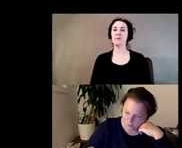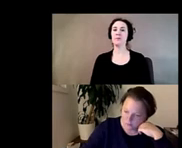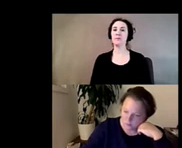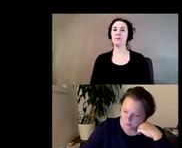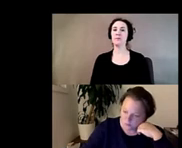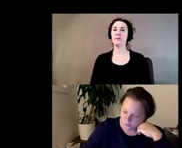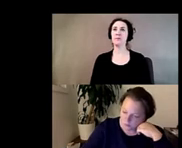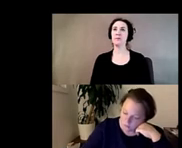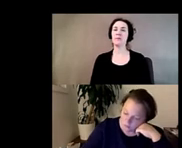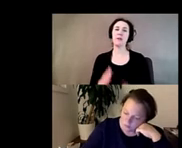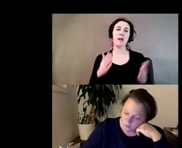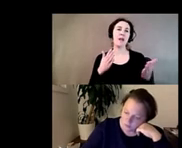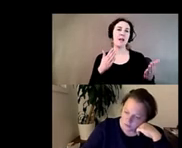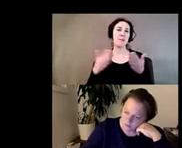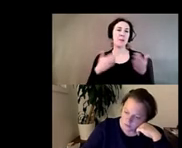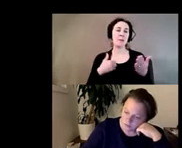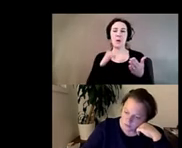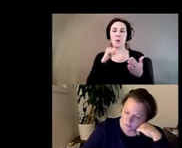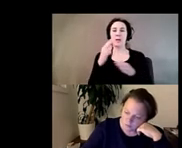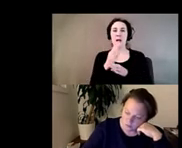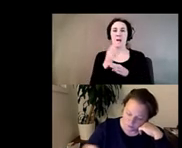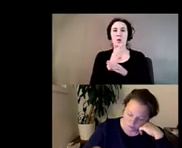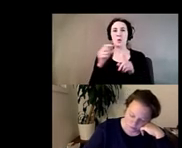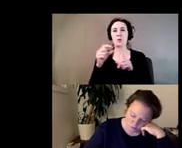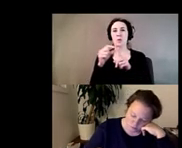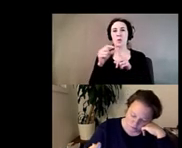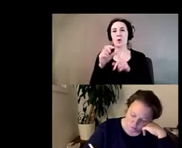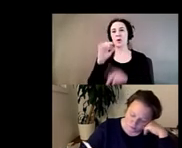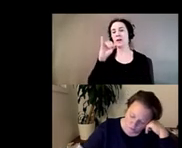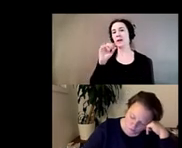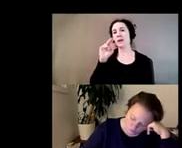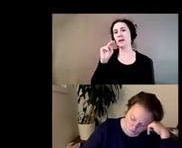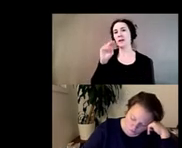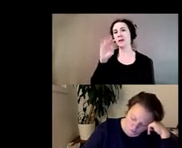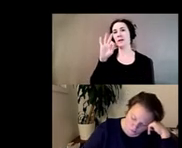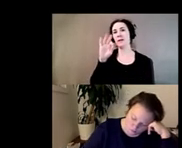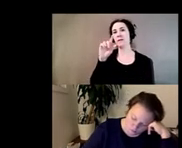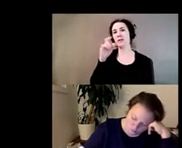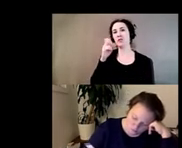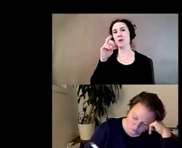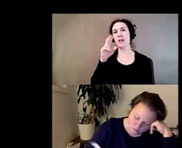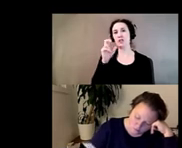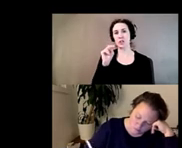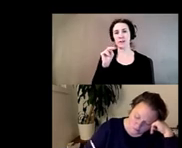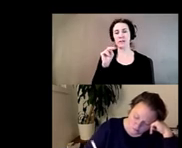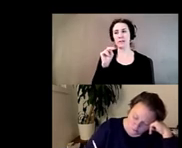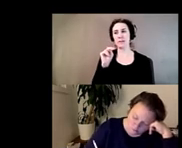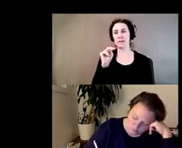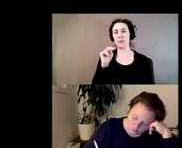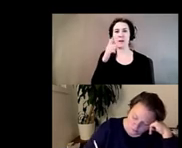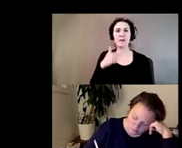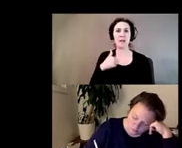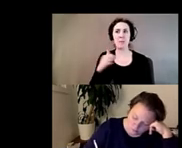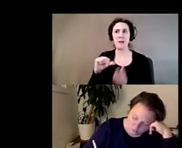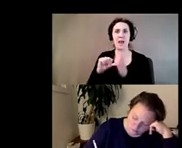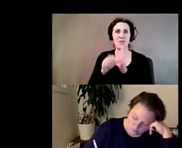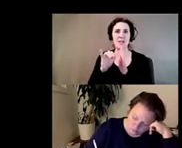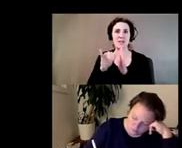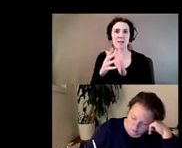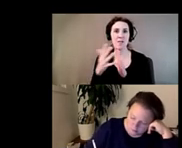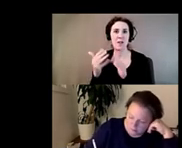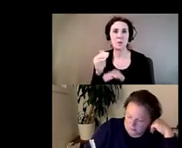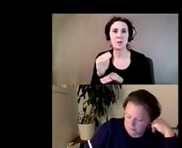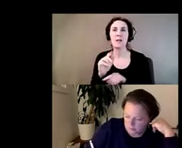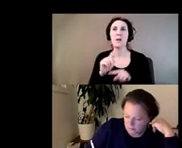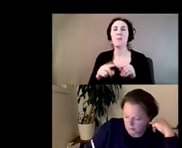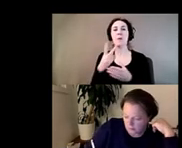maybe i wouldn't use the word infiltration in part because i've been um punching it so hard tonight um right but i but what does the both of